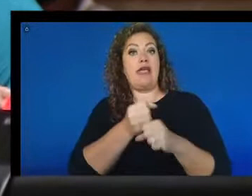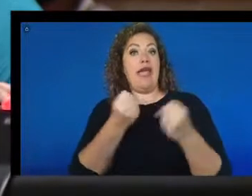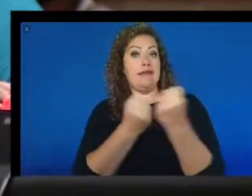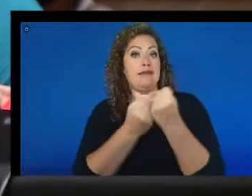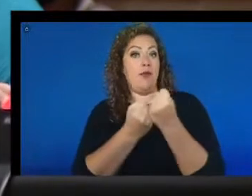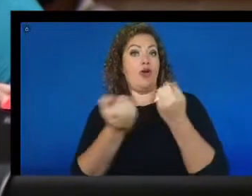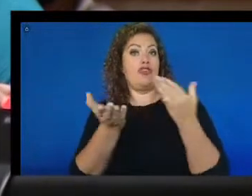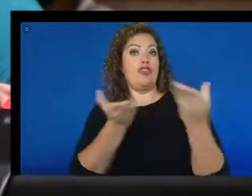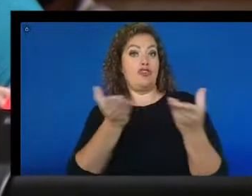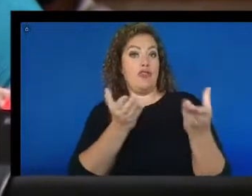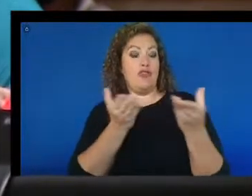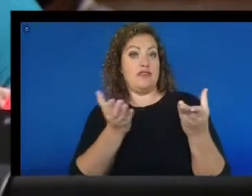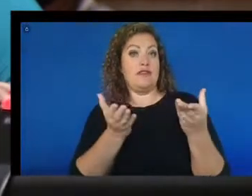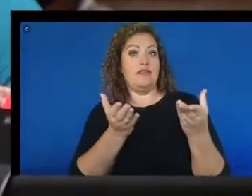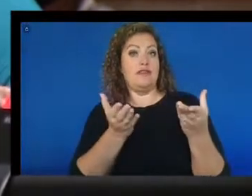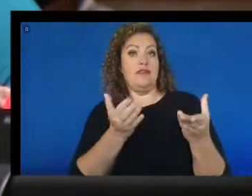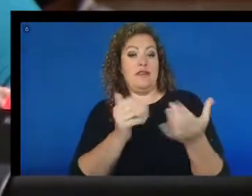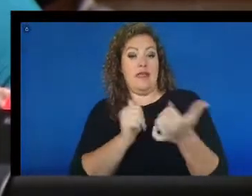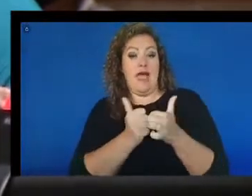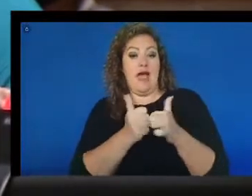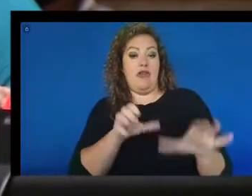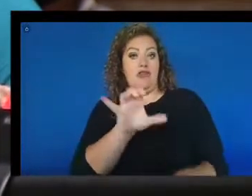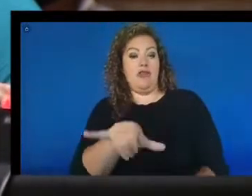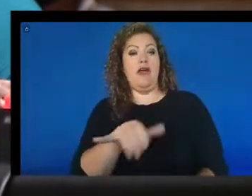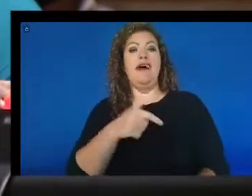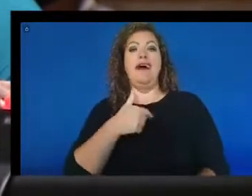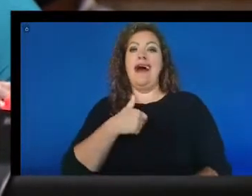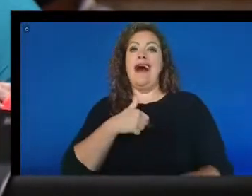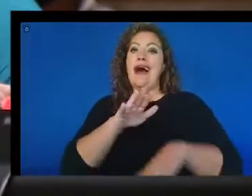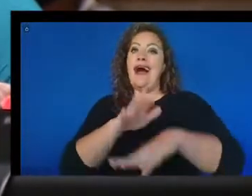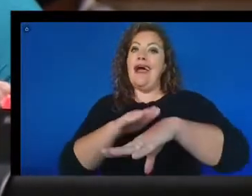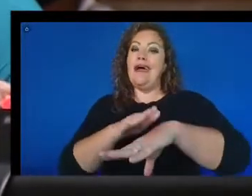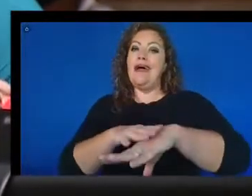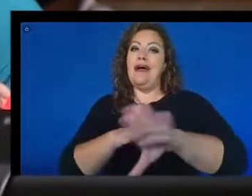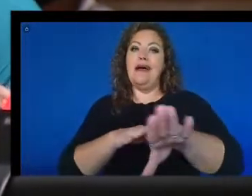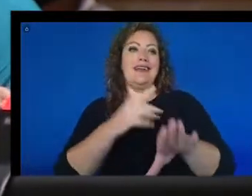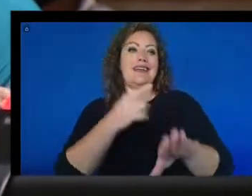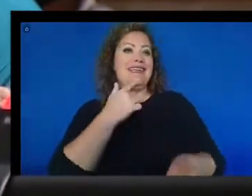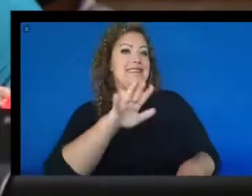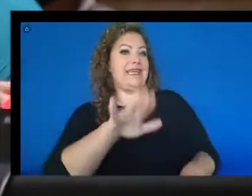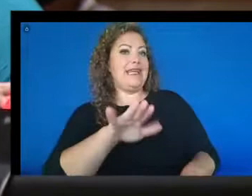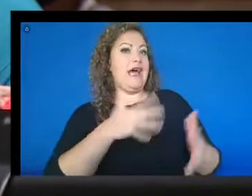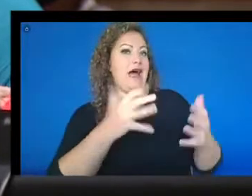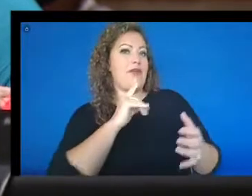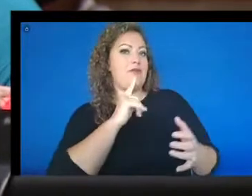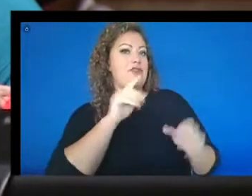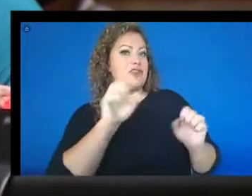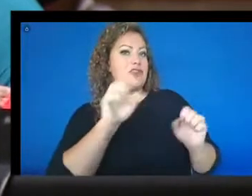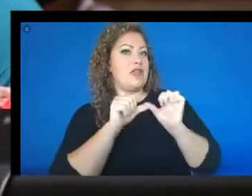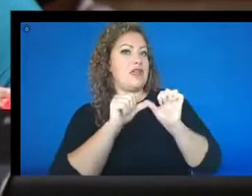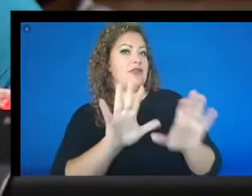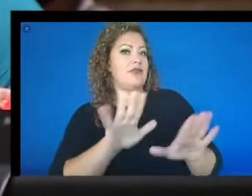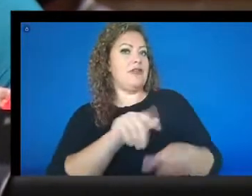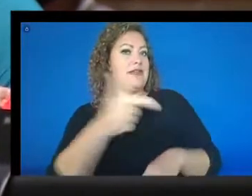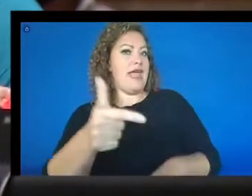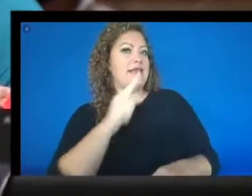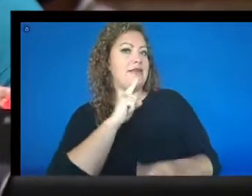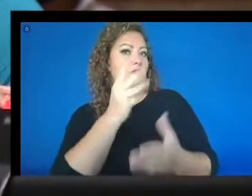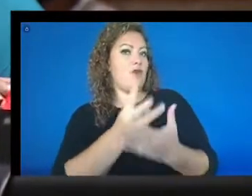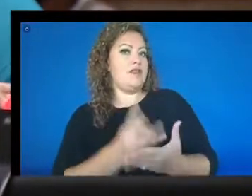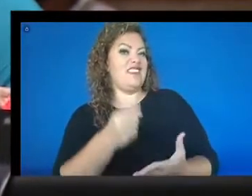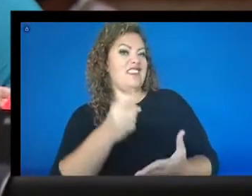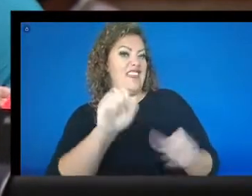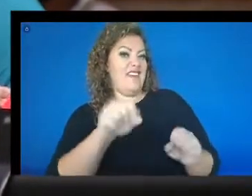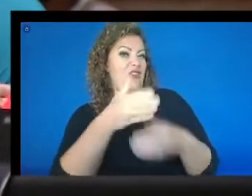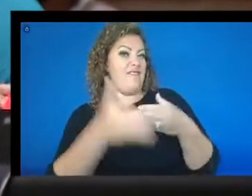in order to do that. I do caution our federal website. Ms. Lieberman, I just want to make sure we can move on to our next witness. Okay. you can wrap up. Okay.